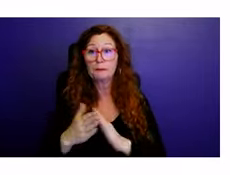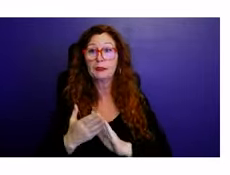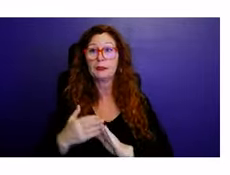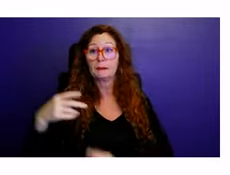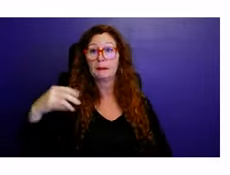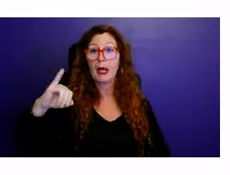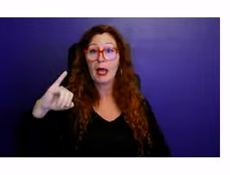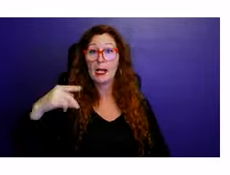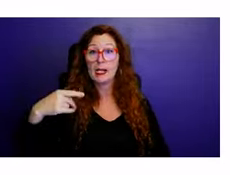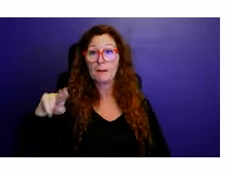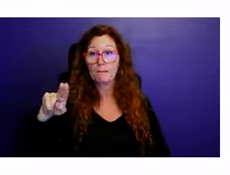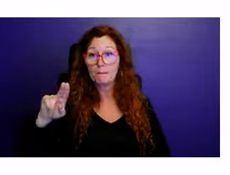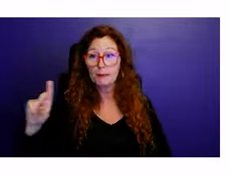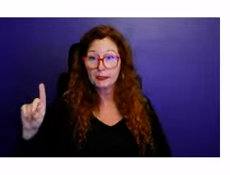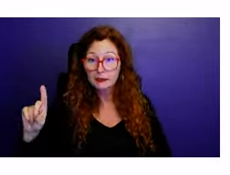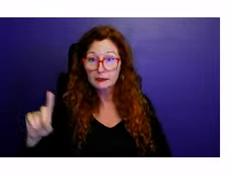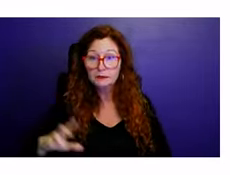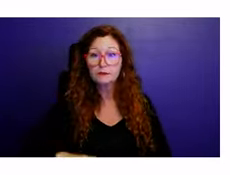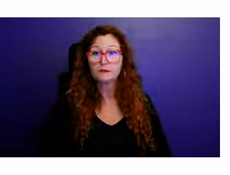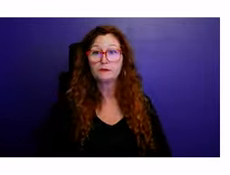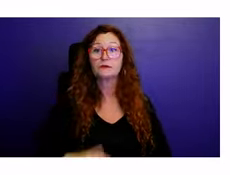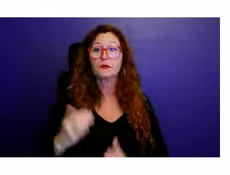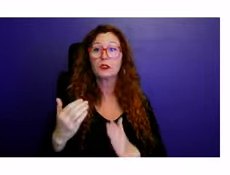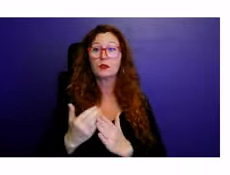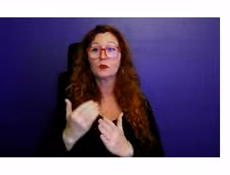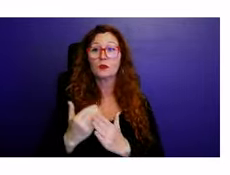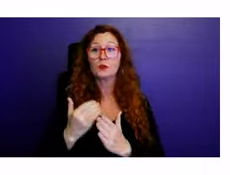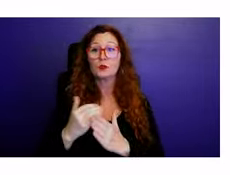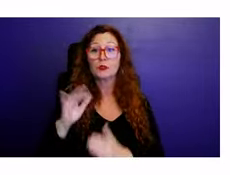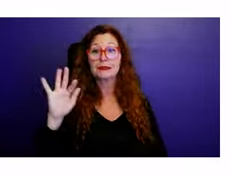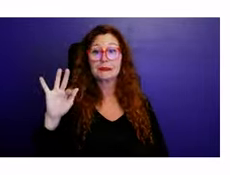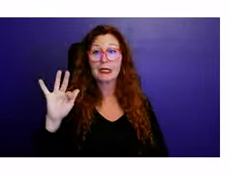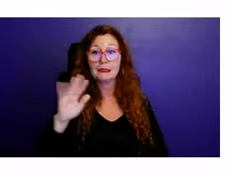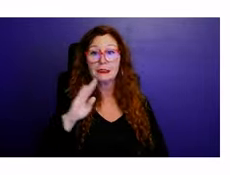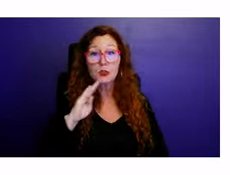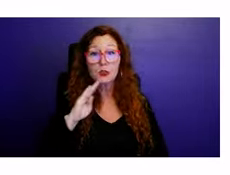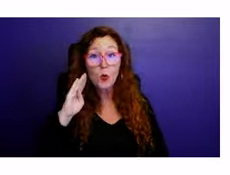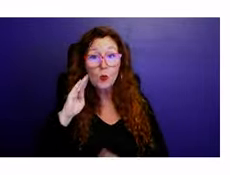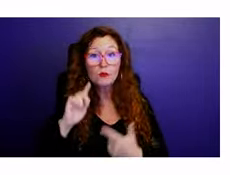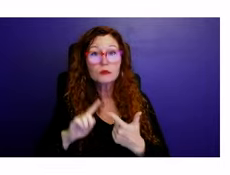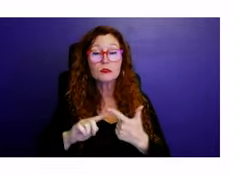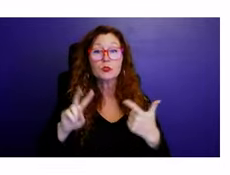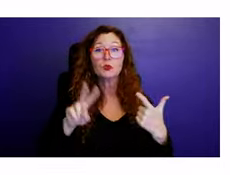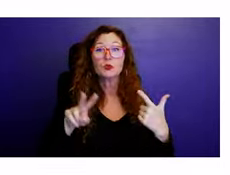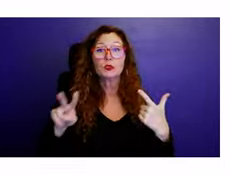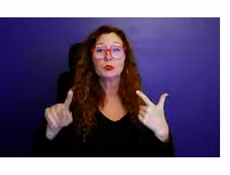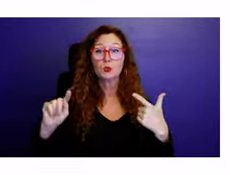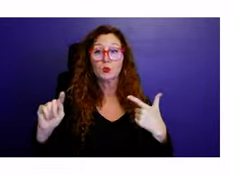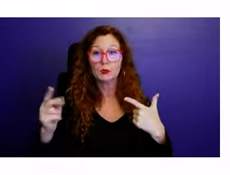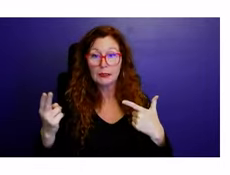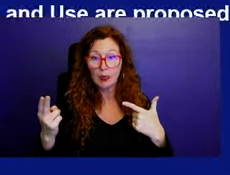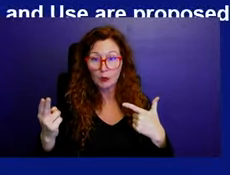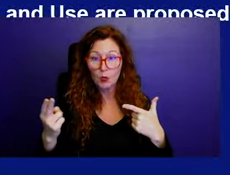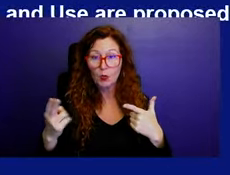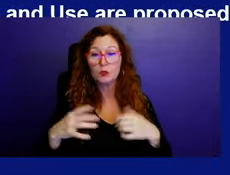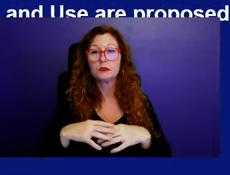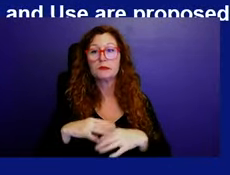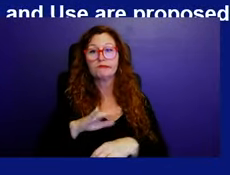22 townhome units, and the variance from the sustainable development standards requirement for electric charging stations.